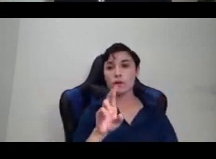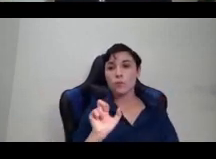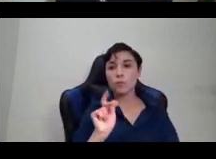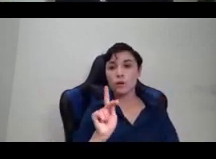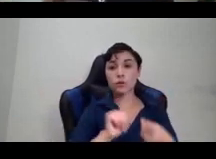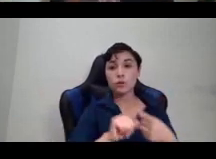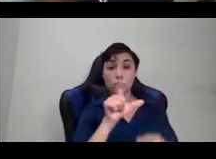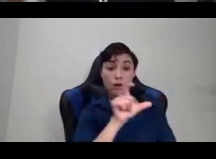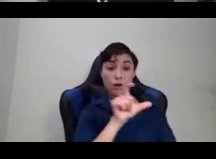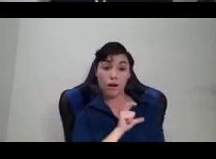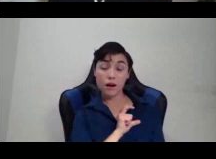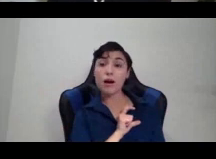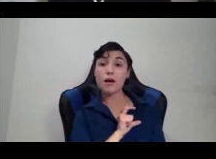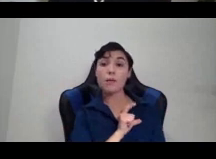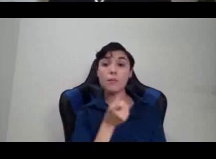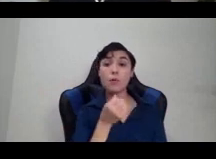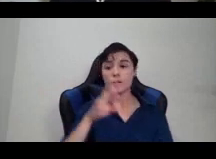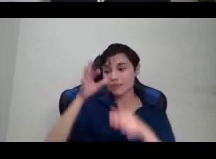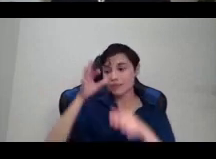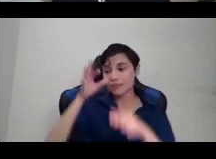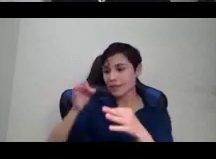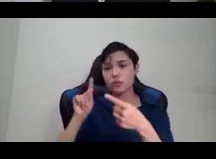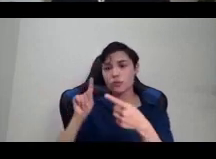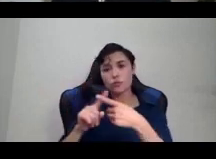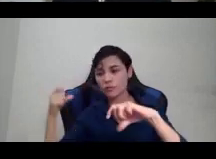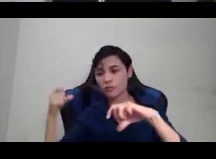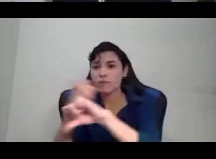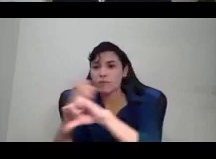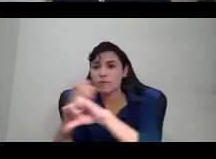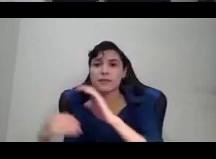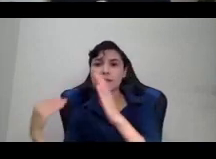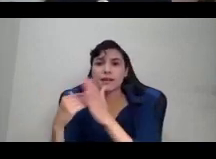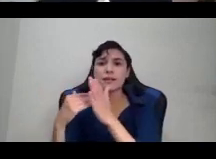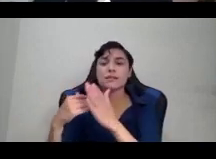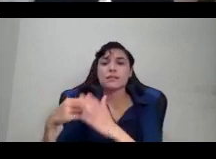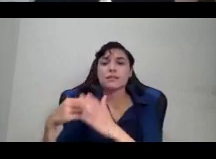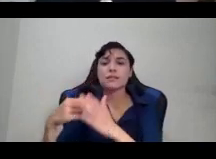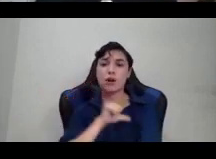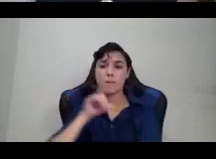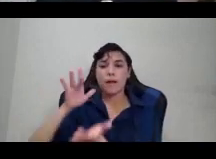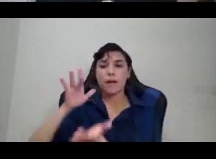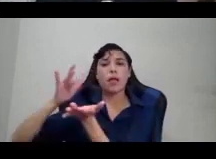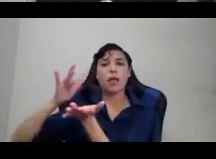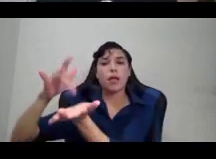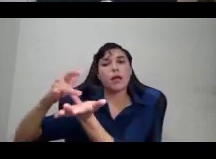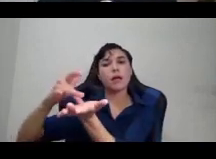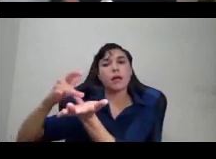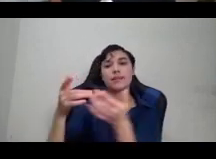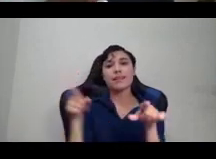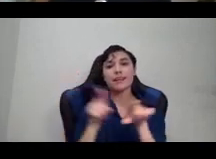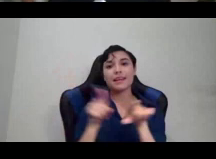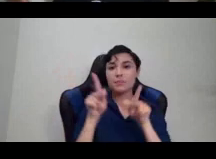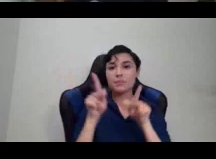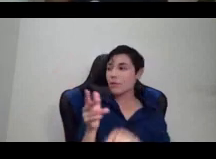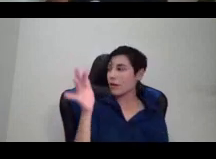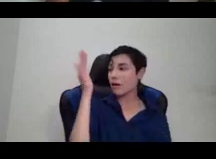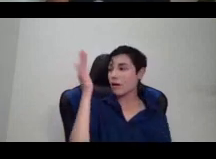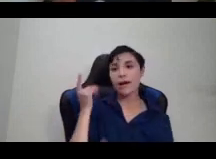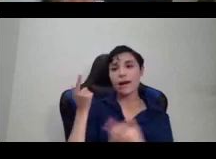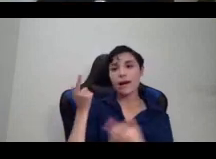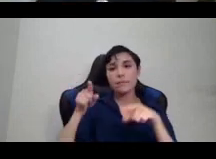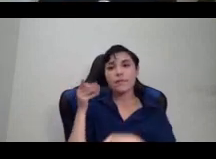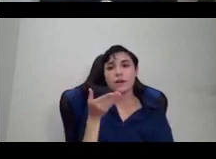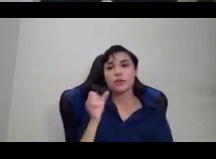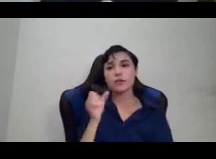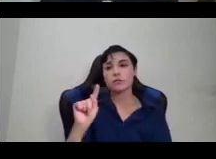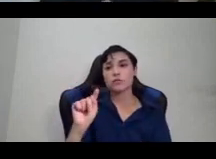choose to fight back against police exploitation like all the people at Stonewall did. That's one of many moments as we're